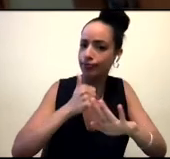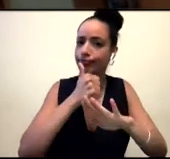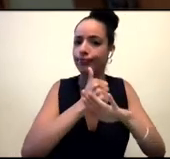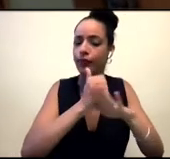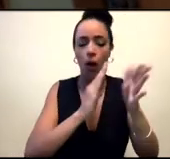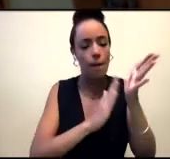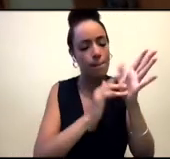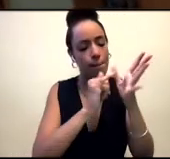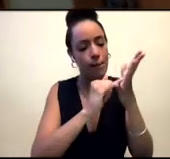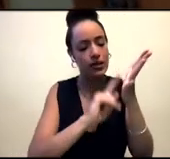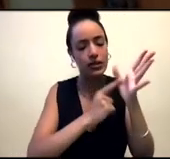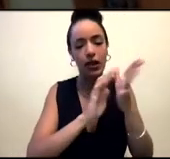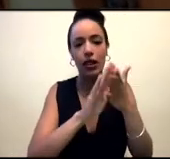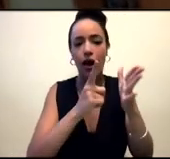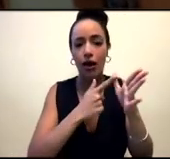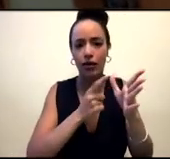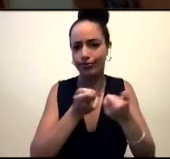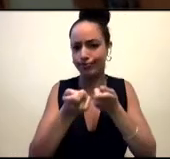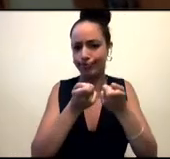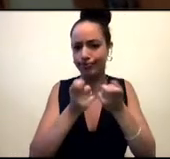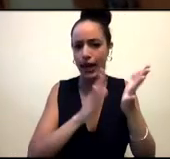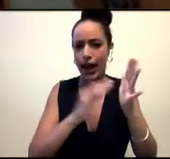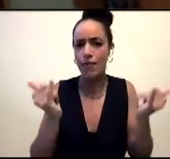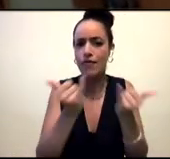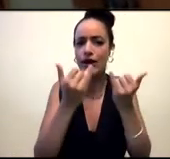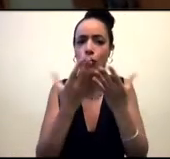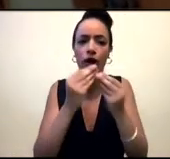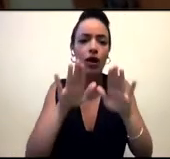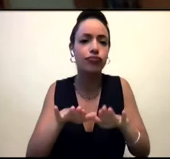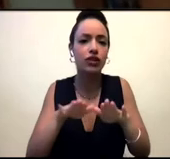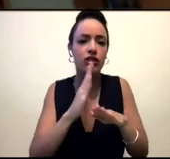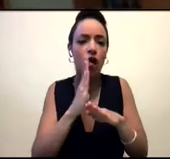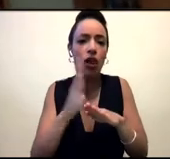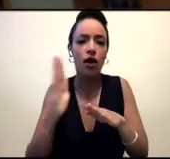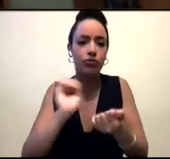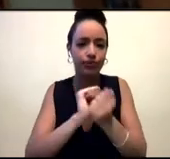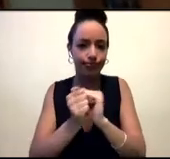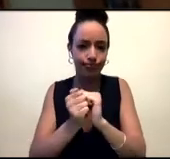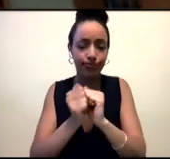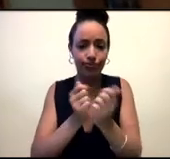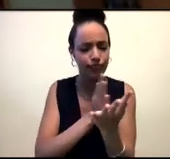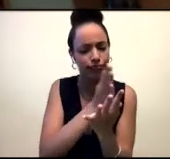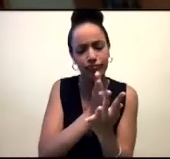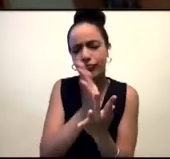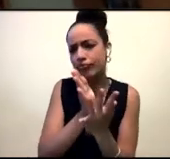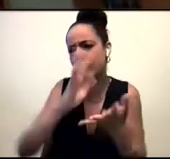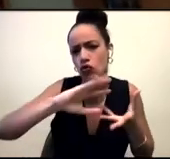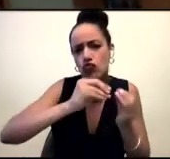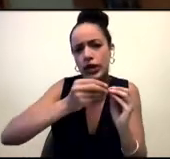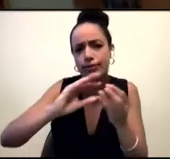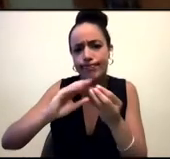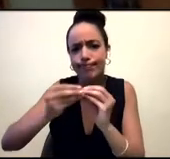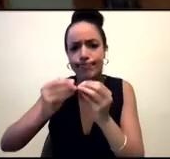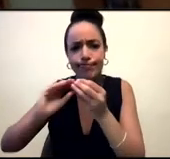with our partners, the British Library. MFest is a multi-arts festival. It's a festival of Muslim